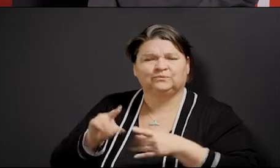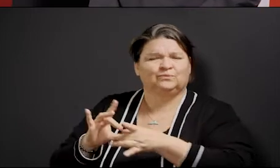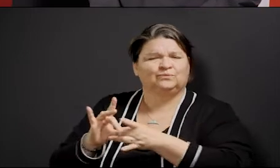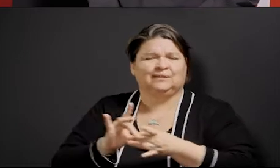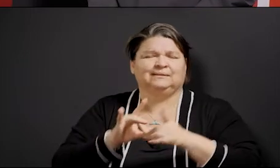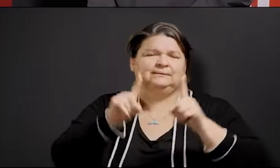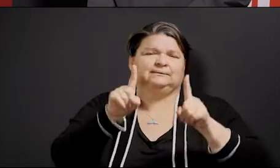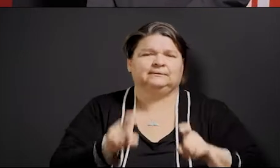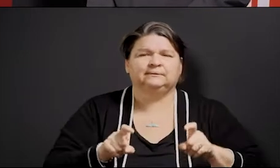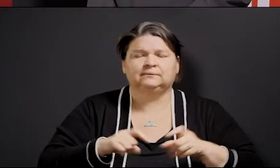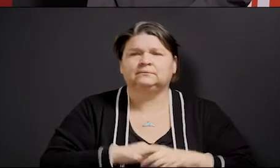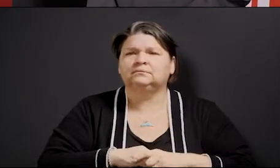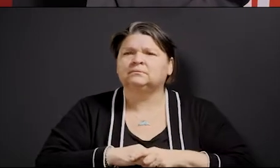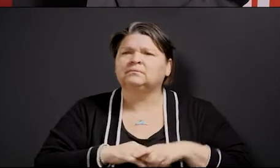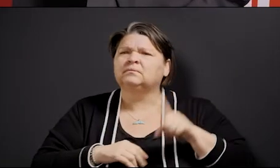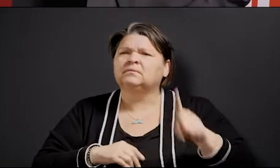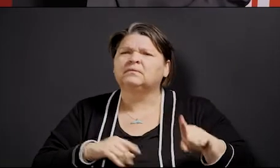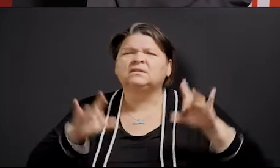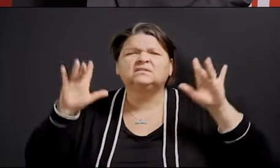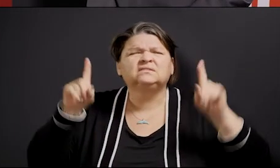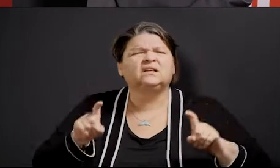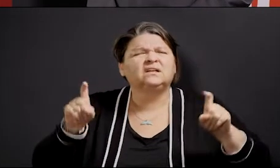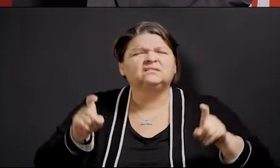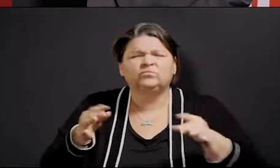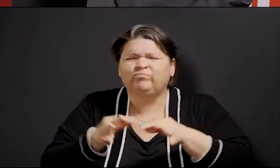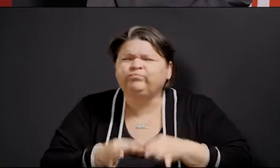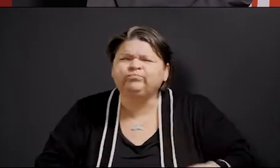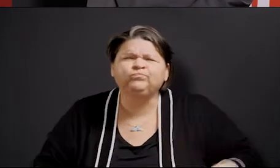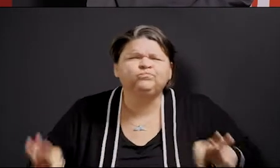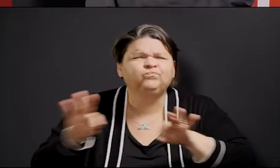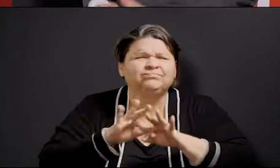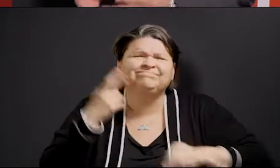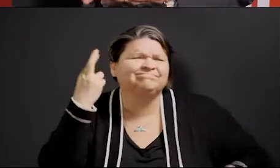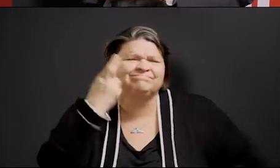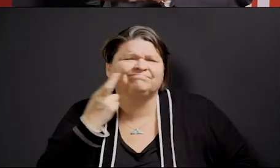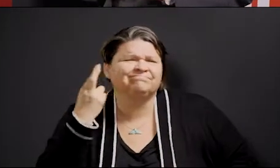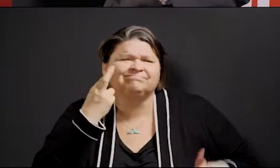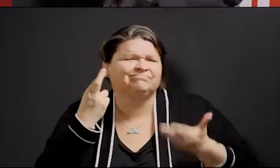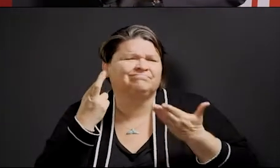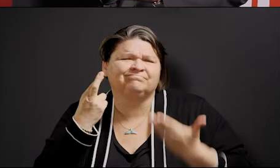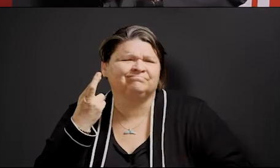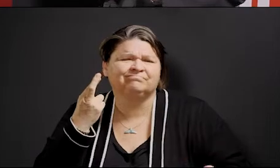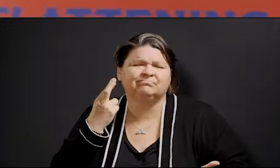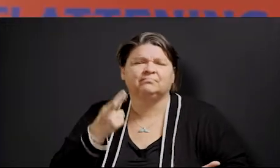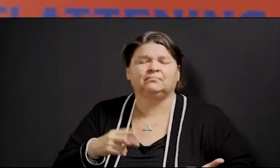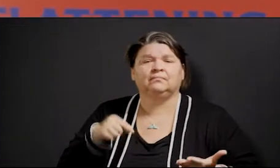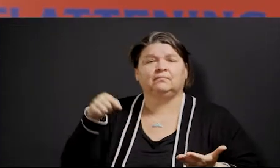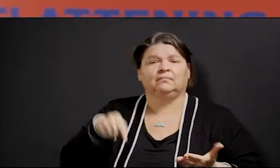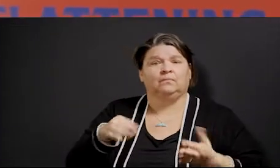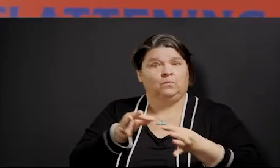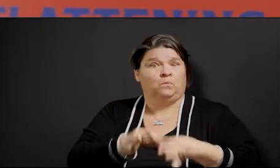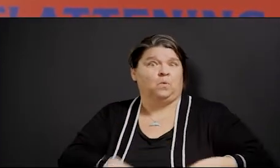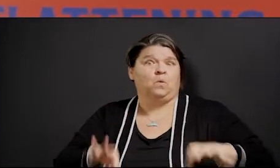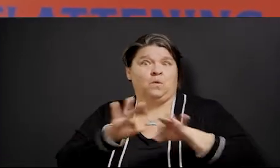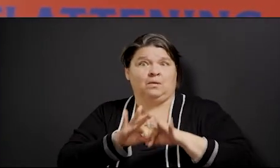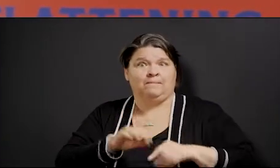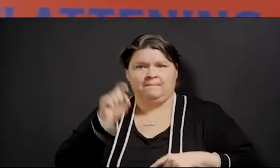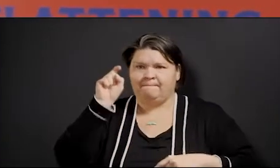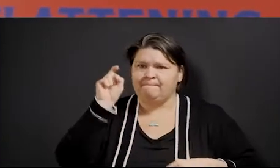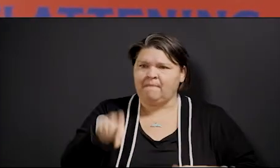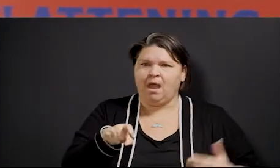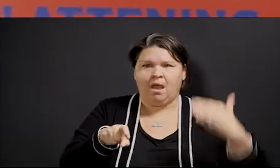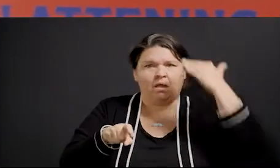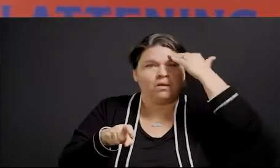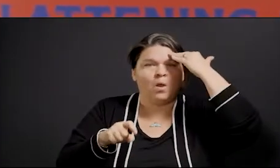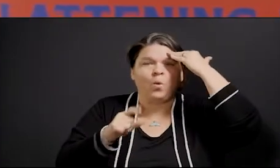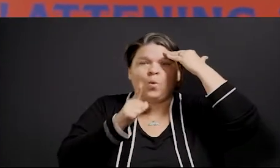is so critically important. Well, testing is important because we need to know who is infected with the virus. We